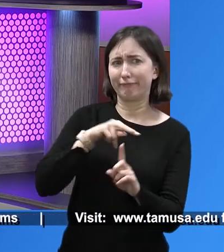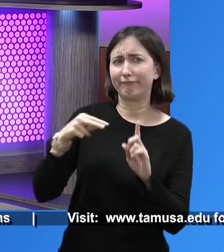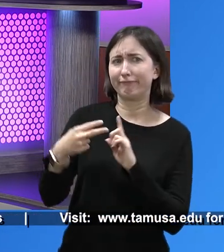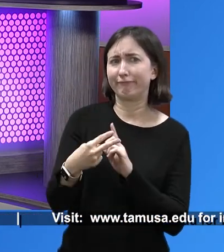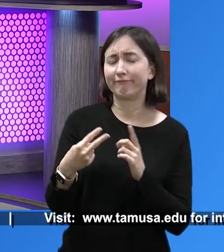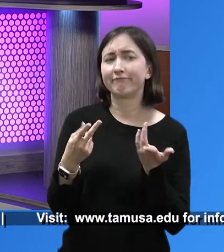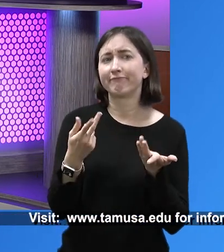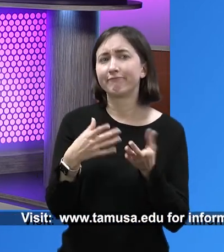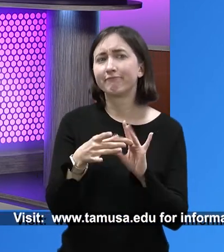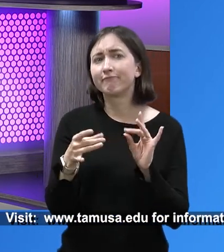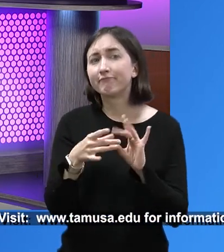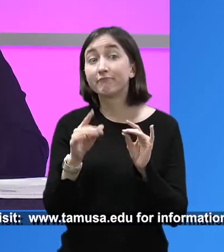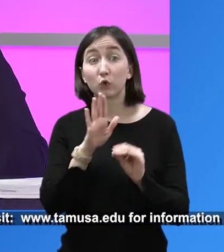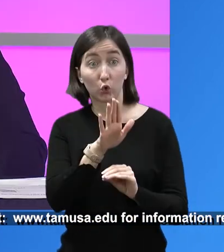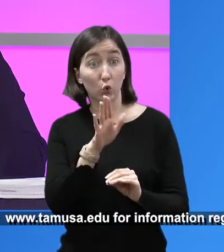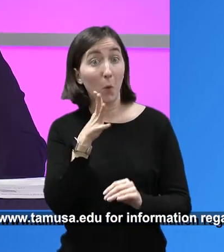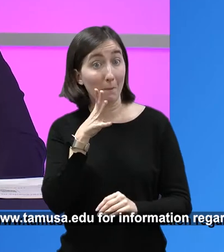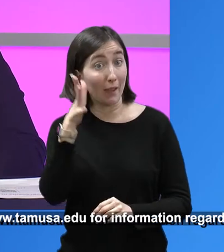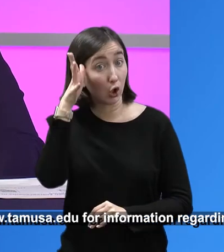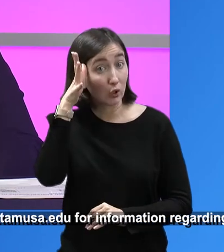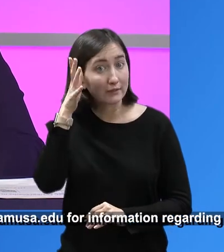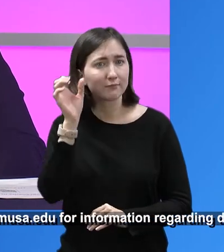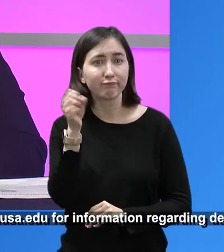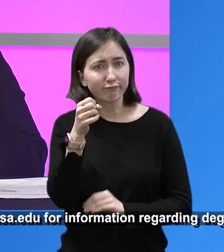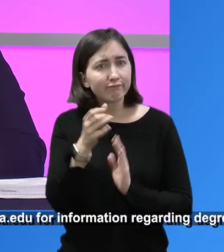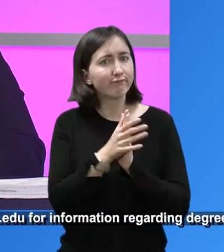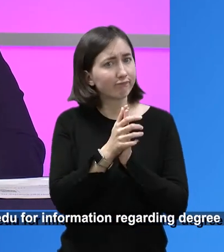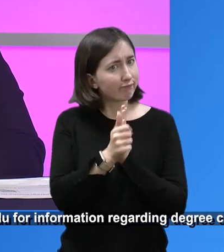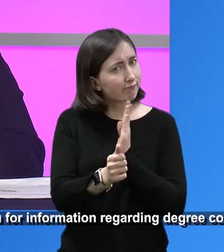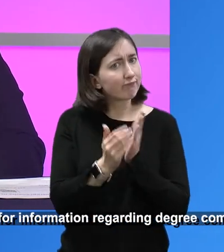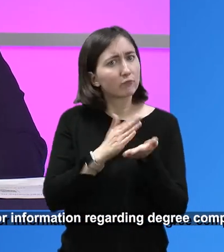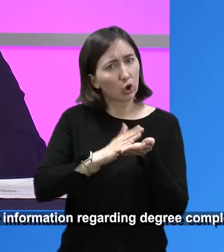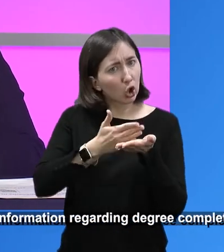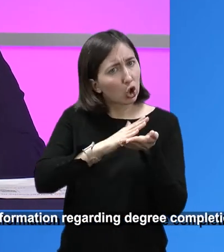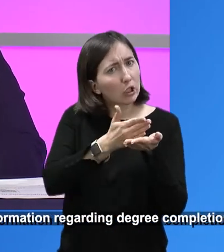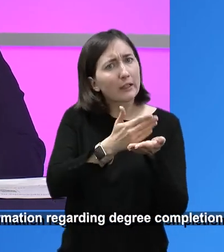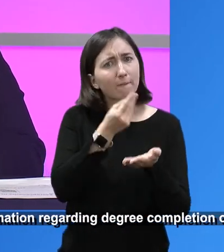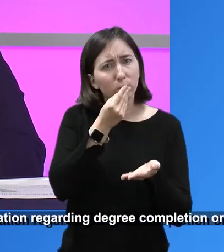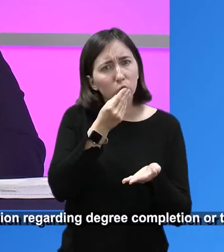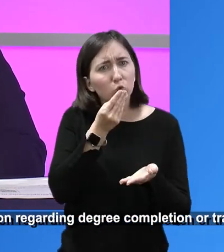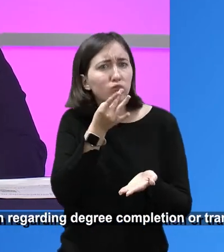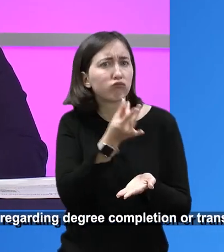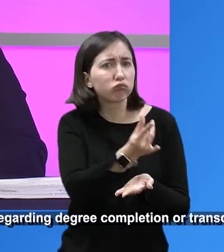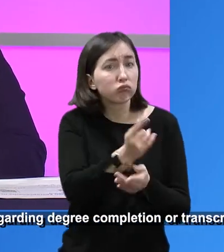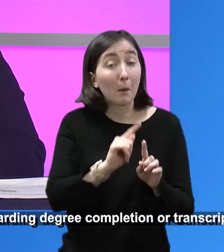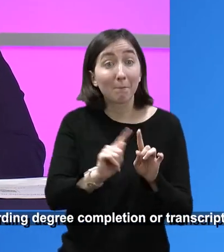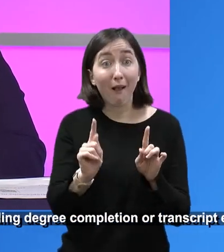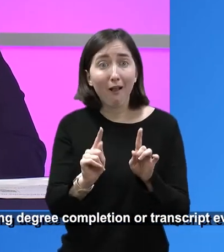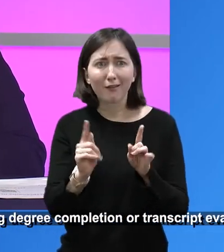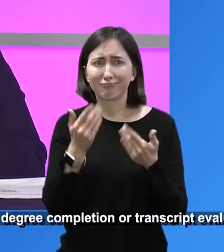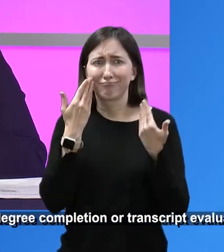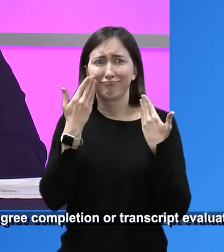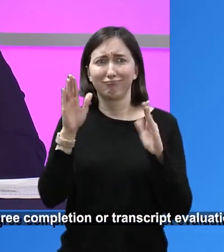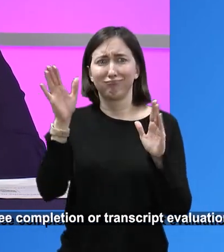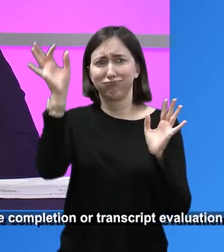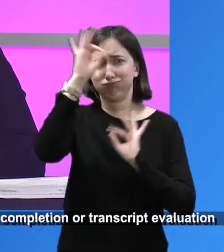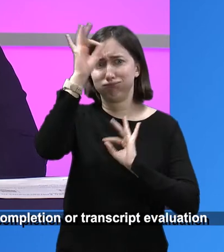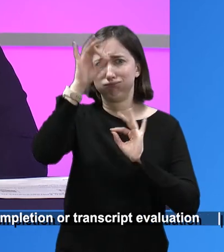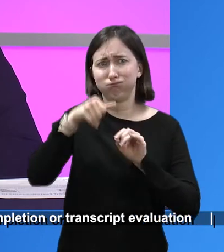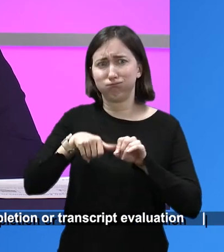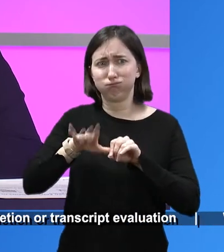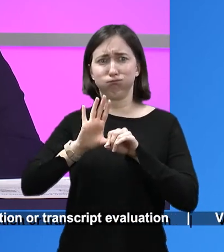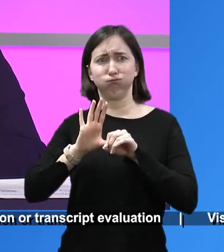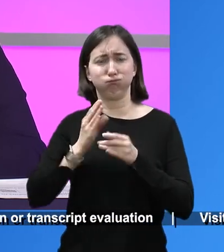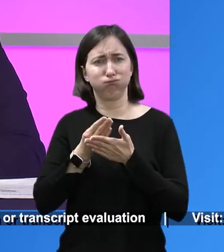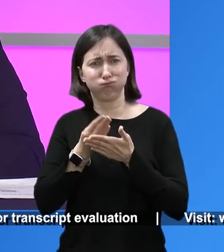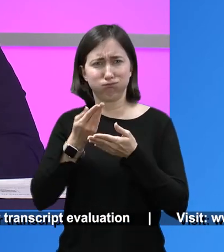of it. And you mentioned this with your parents. So this accelerator program walks you through the business side. And we bring in experts, people that have